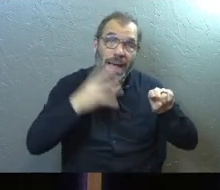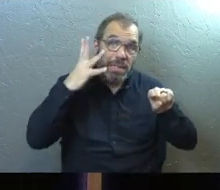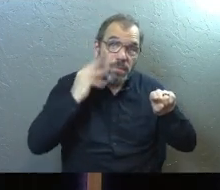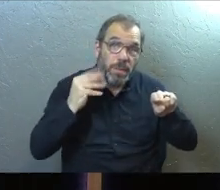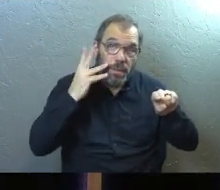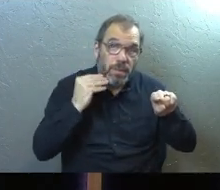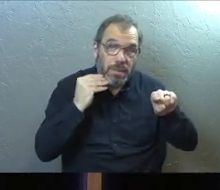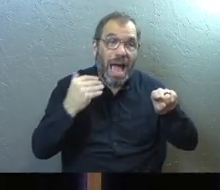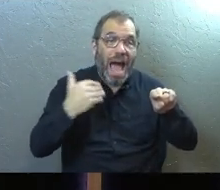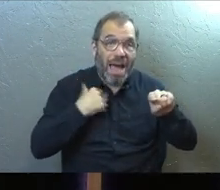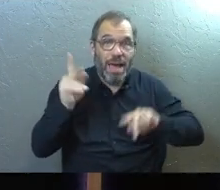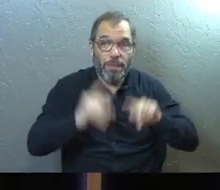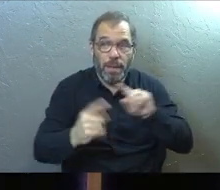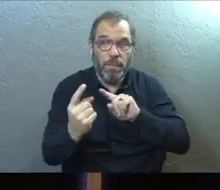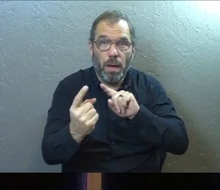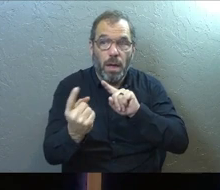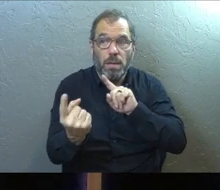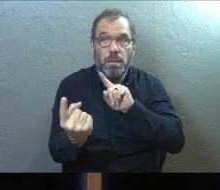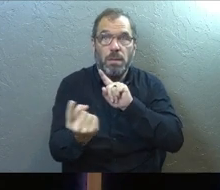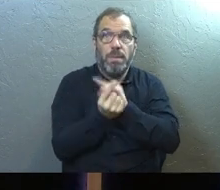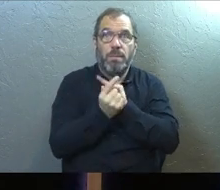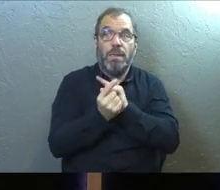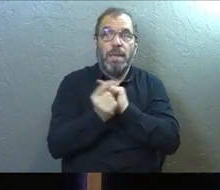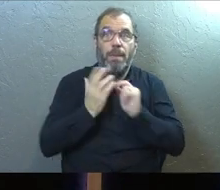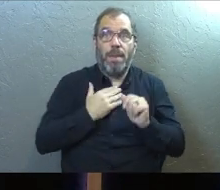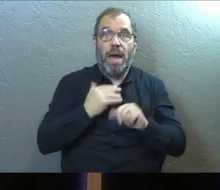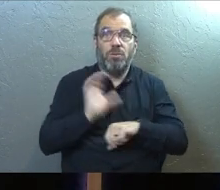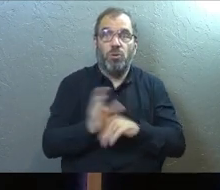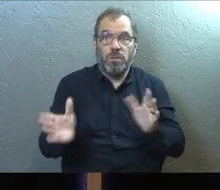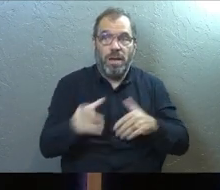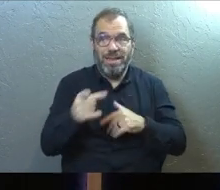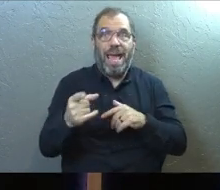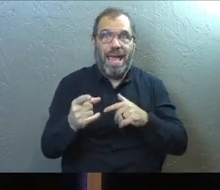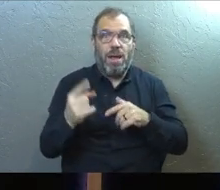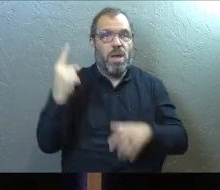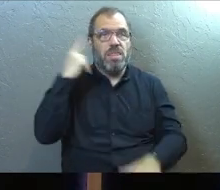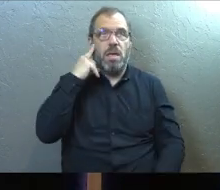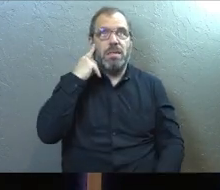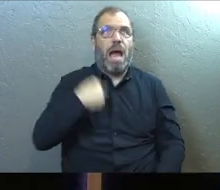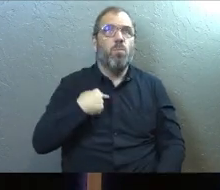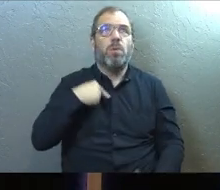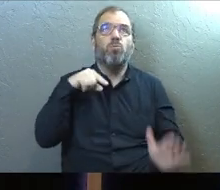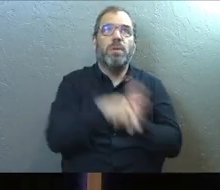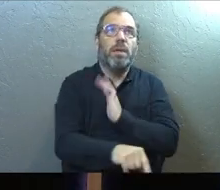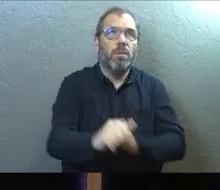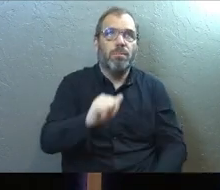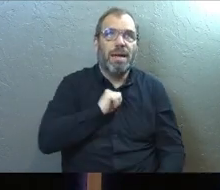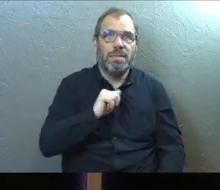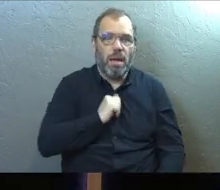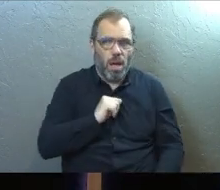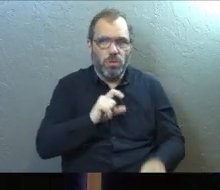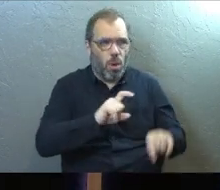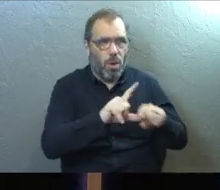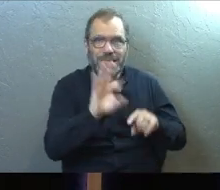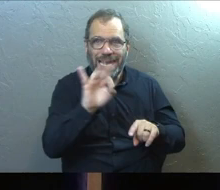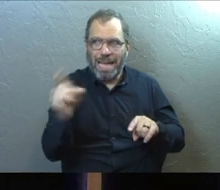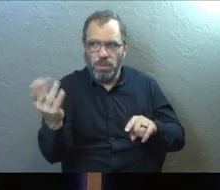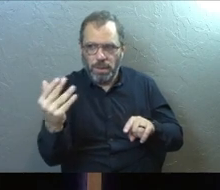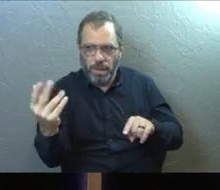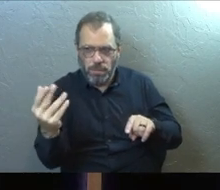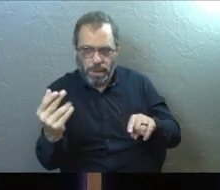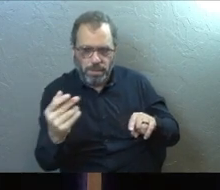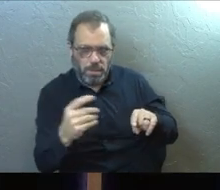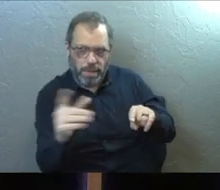experience, I've had people come into my office and they were wrestling with suicidal thoughts. And we called the hotline together